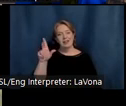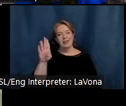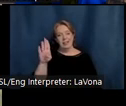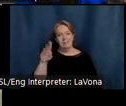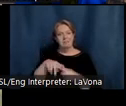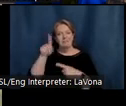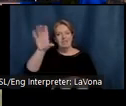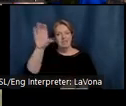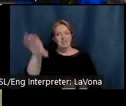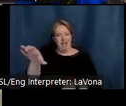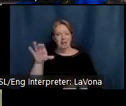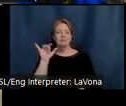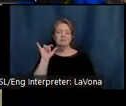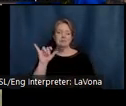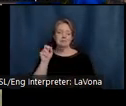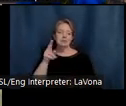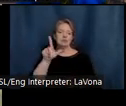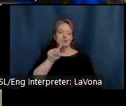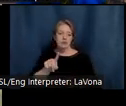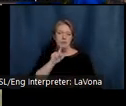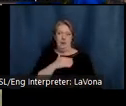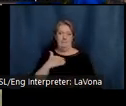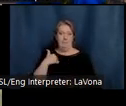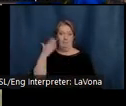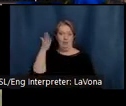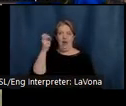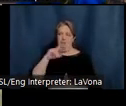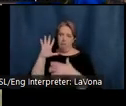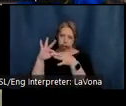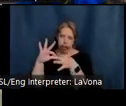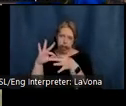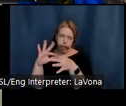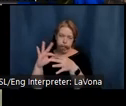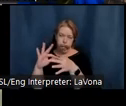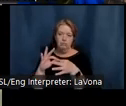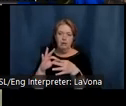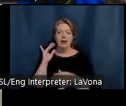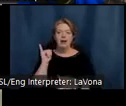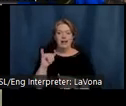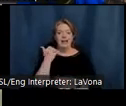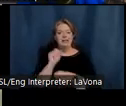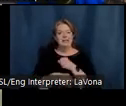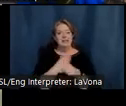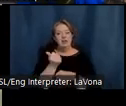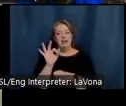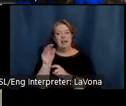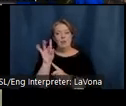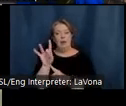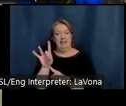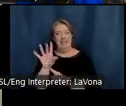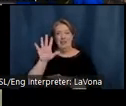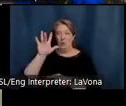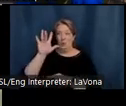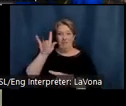In 1908, as many as 25 artists visited Nashville, many of whom came from